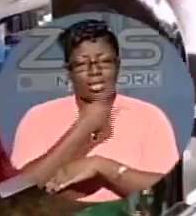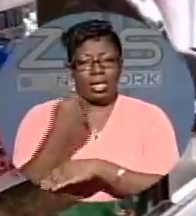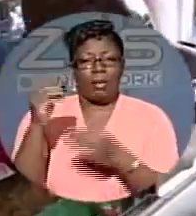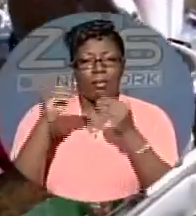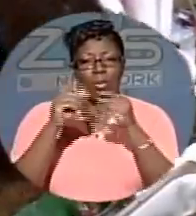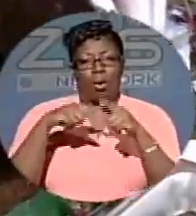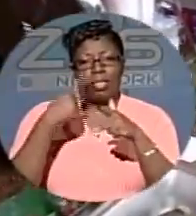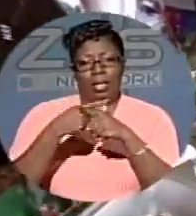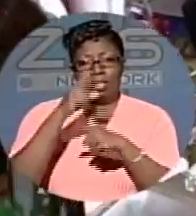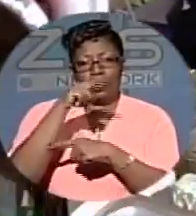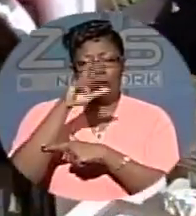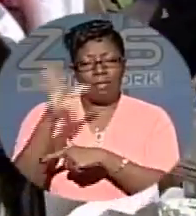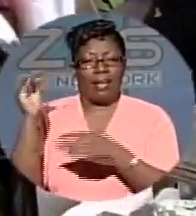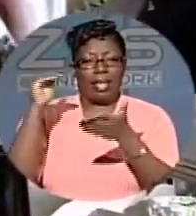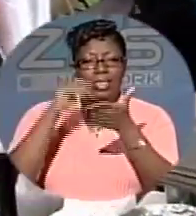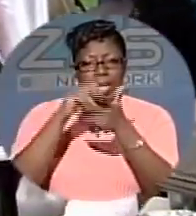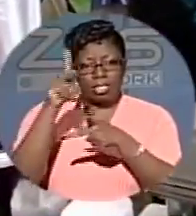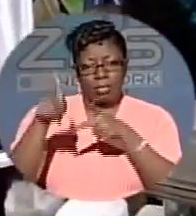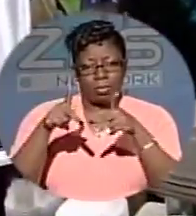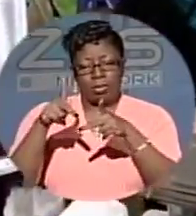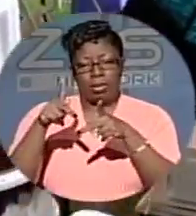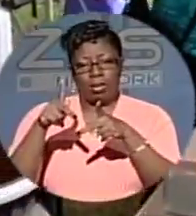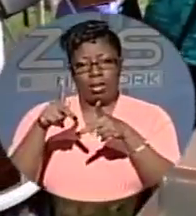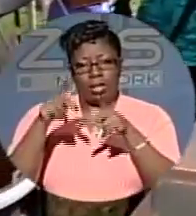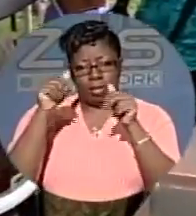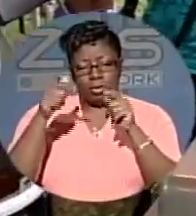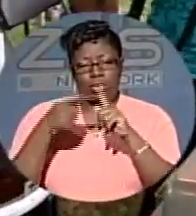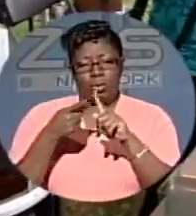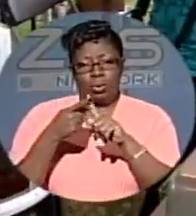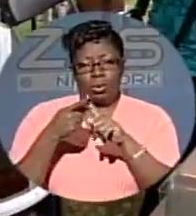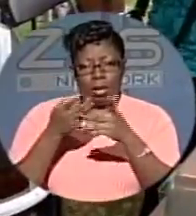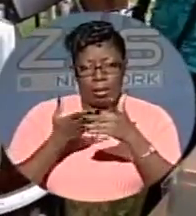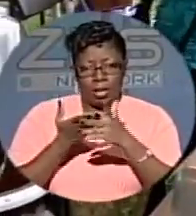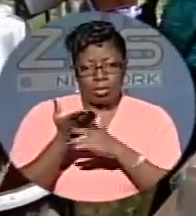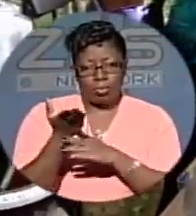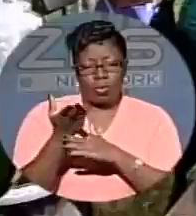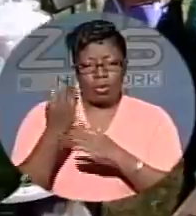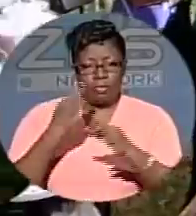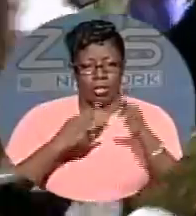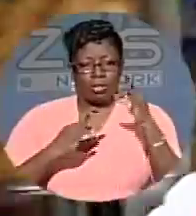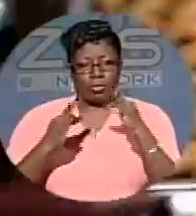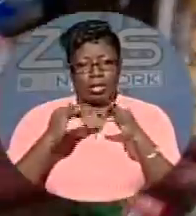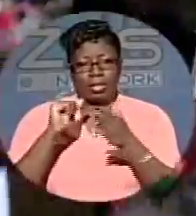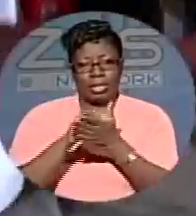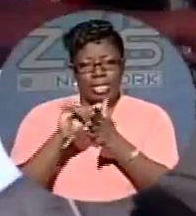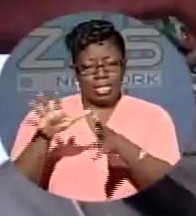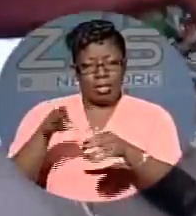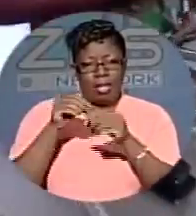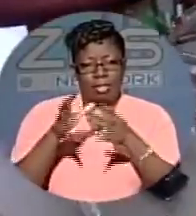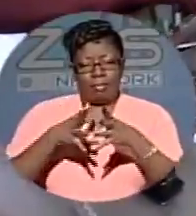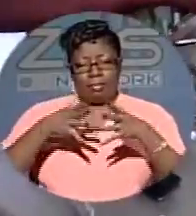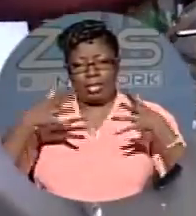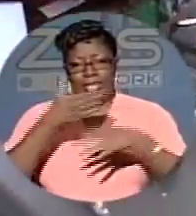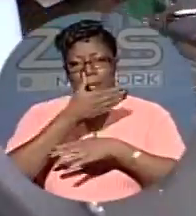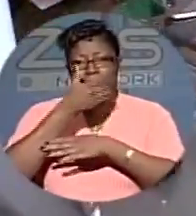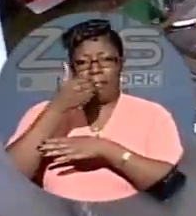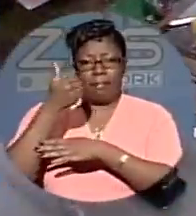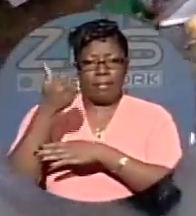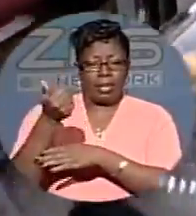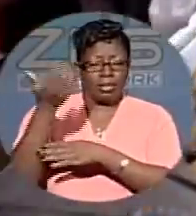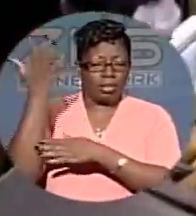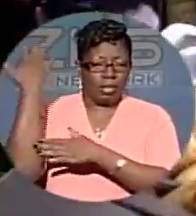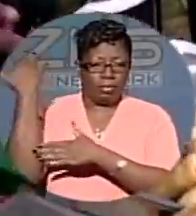,000 people are expected to pass through the Botanical Gardens for this year's fest, which is set to be the biggest and best ever.